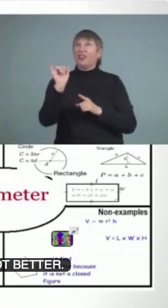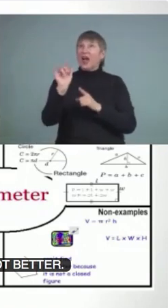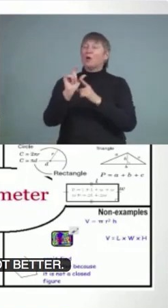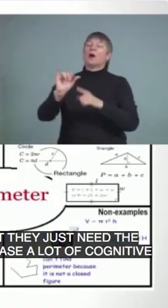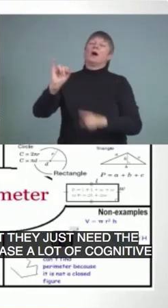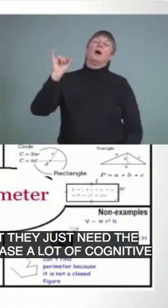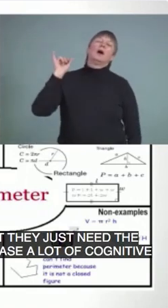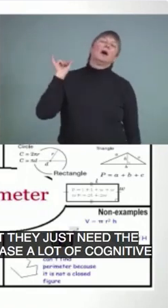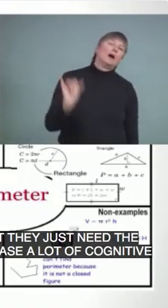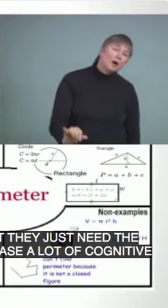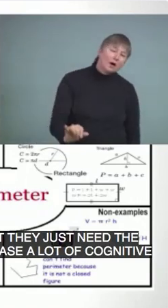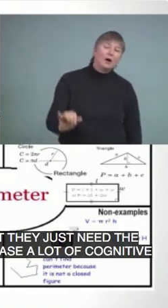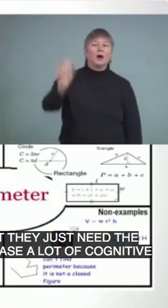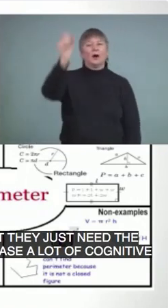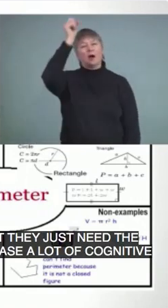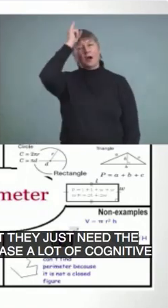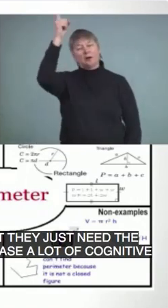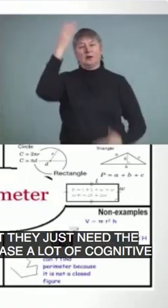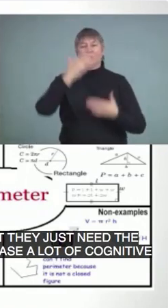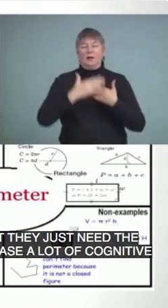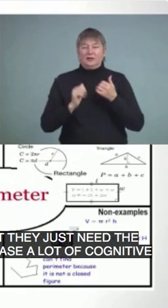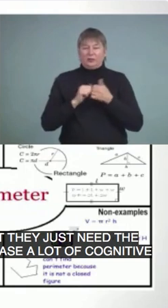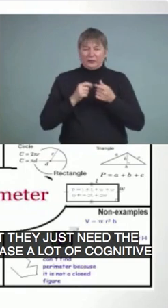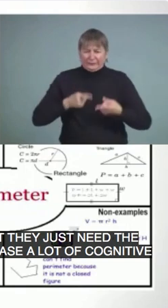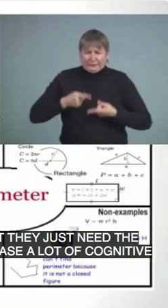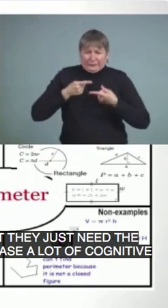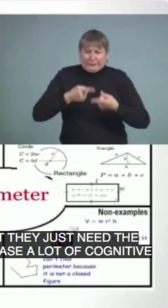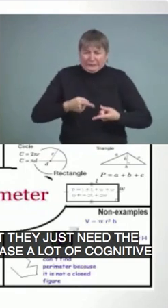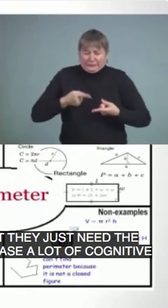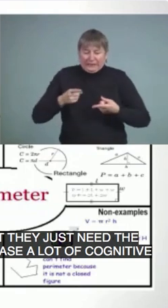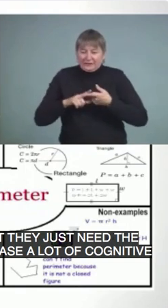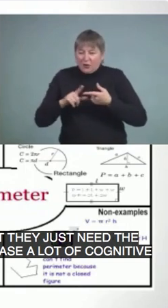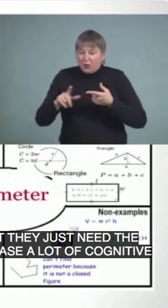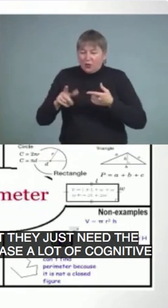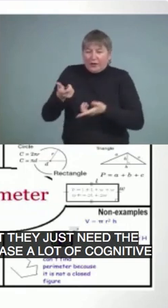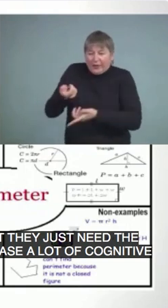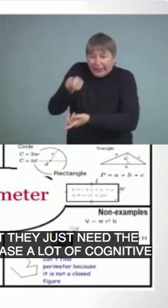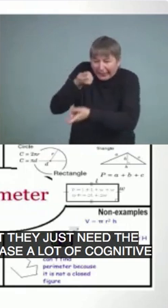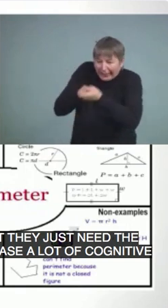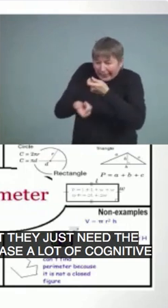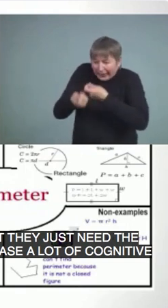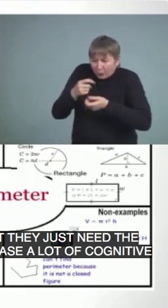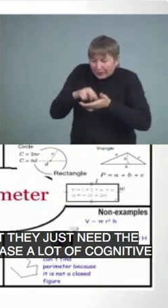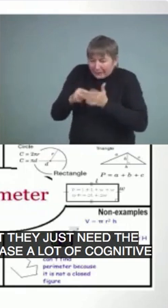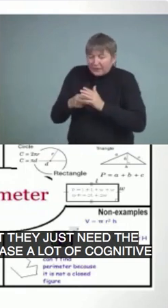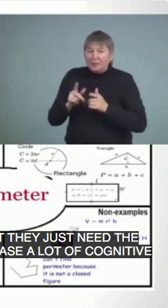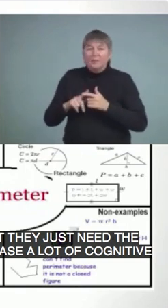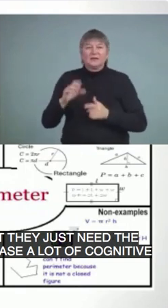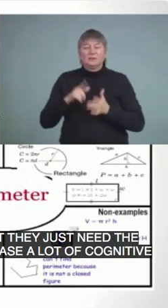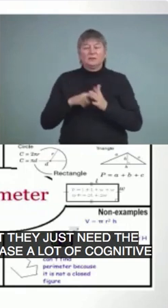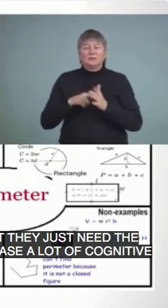It's like, oh, that's what it means rather than trying to, you know, pull all kinds of different straws to figure out what the word is.